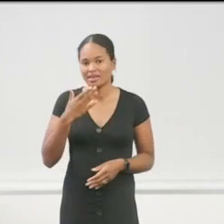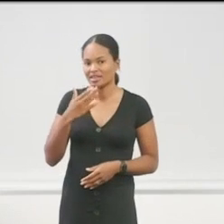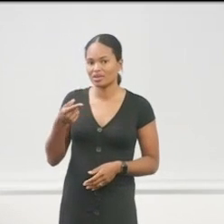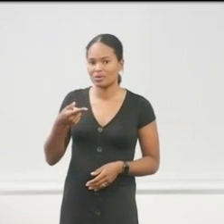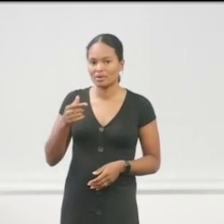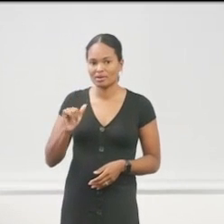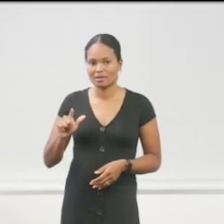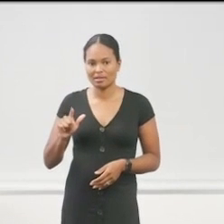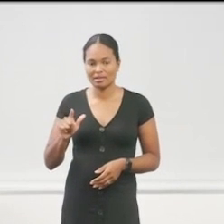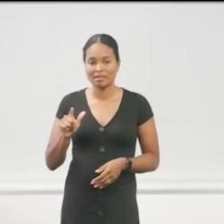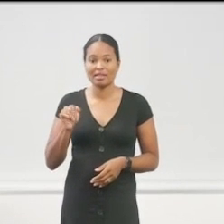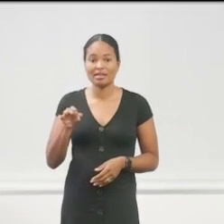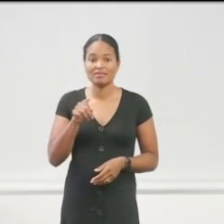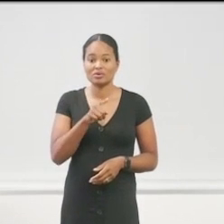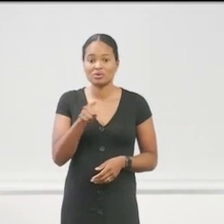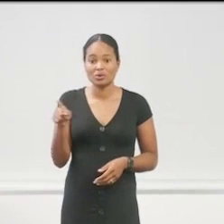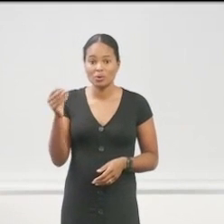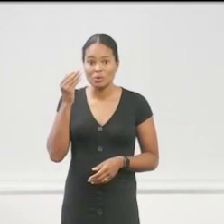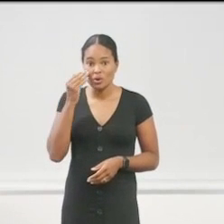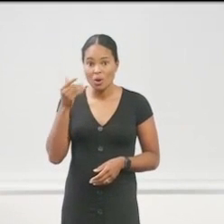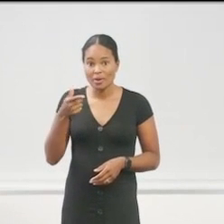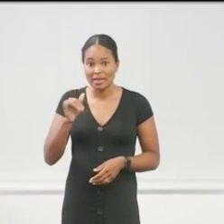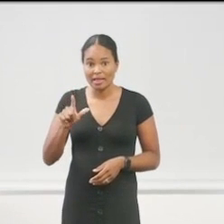Those of you that know Gil, you don't ever say no to Gil.